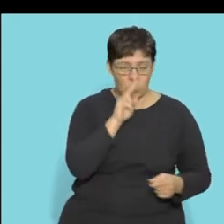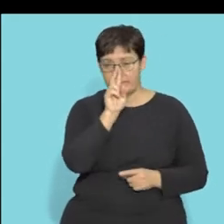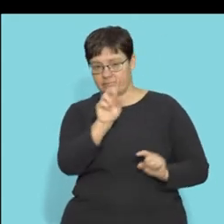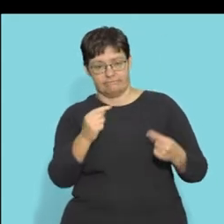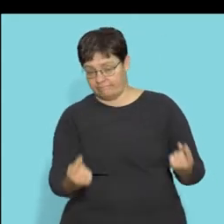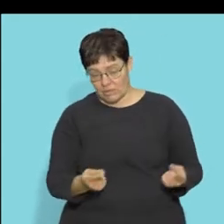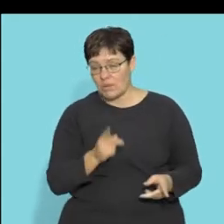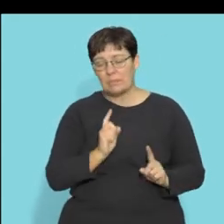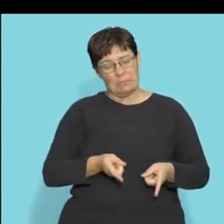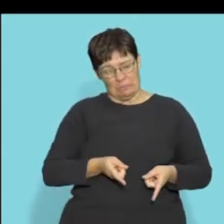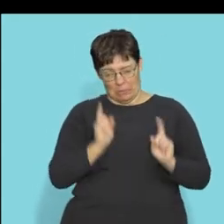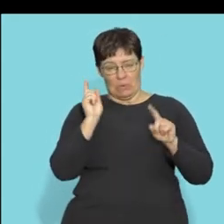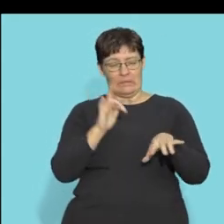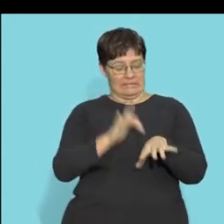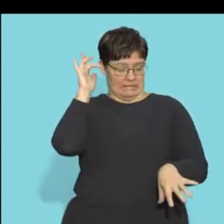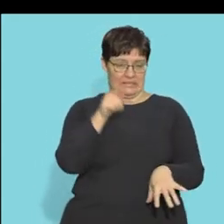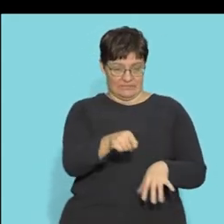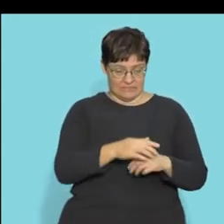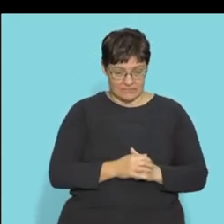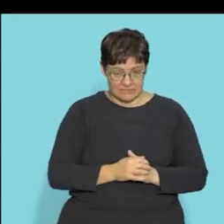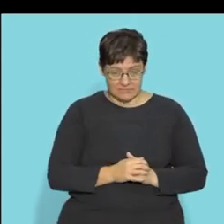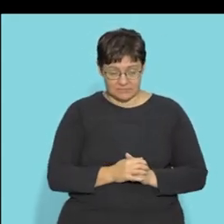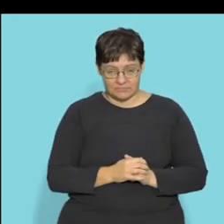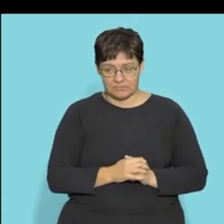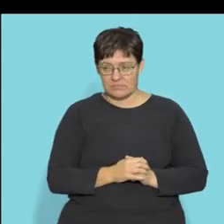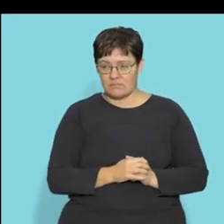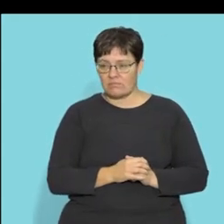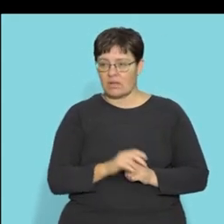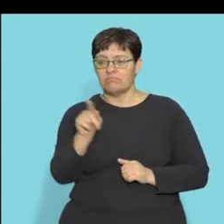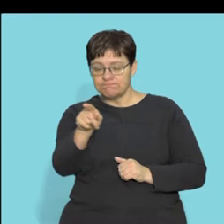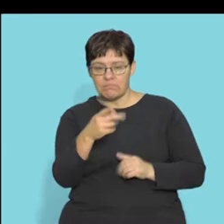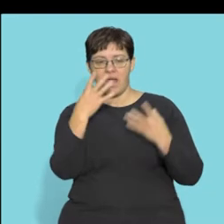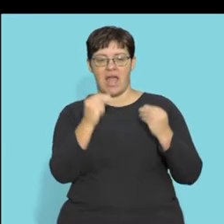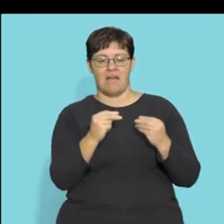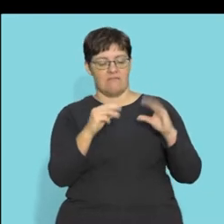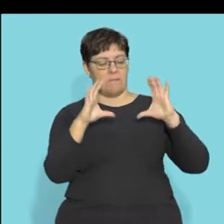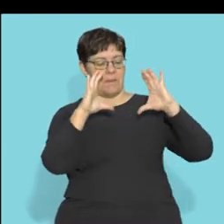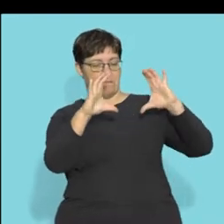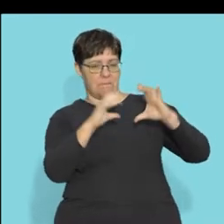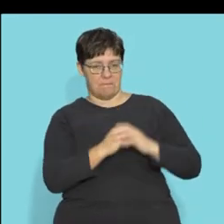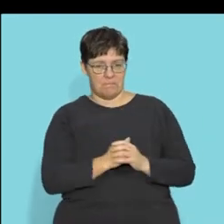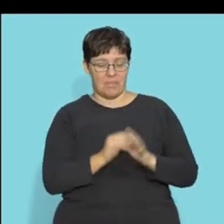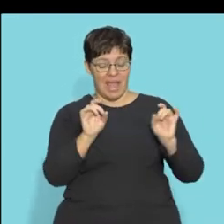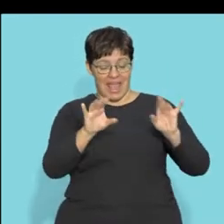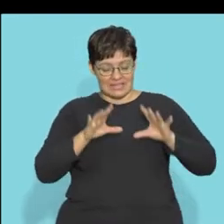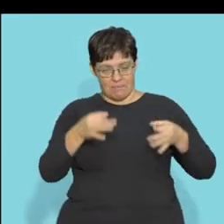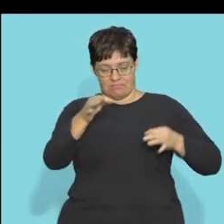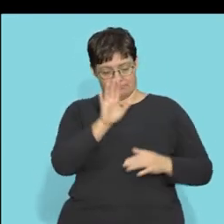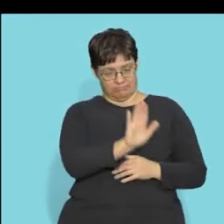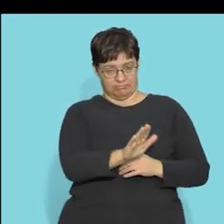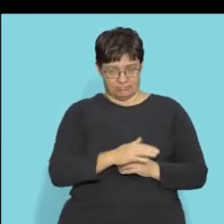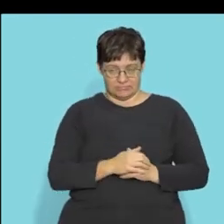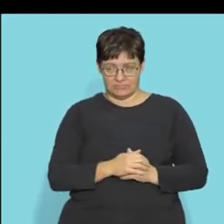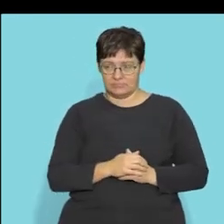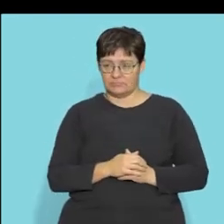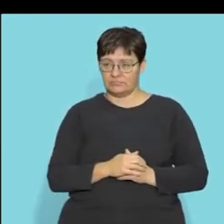or talk or whatever. Right. So it's very delicate operations. But this is what you will have. You will see this in your